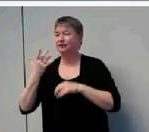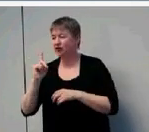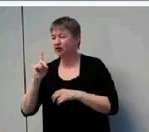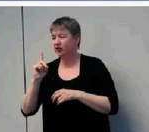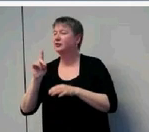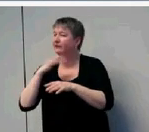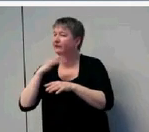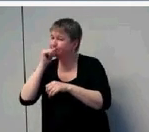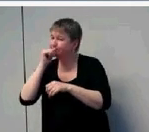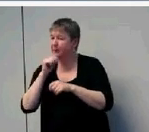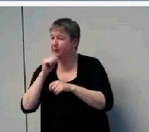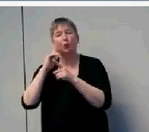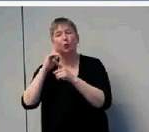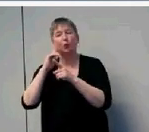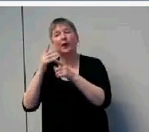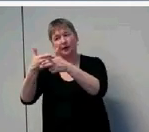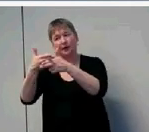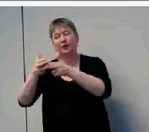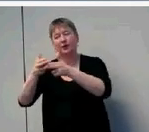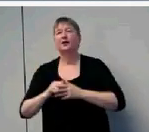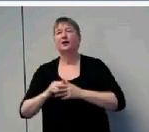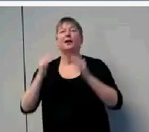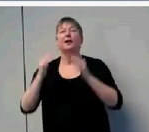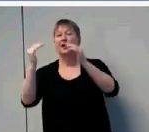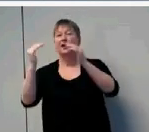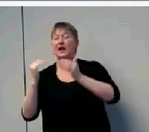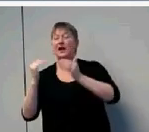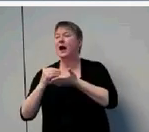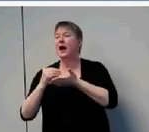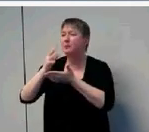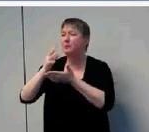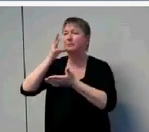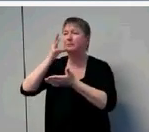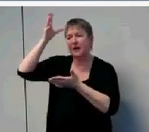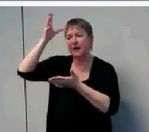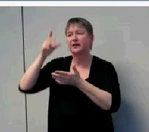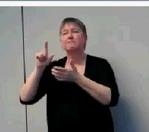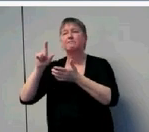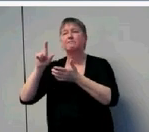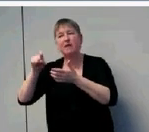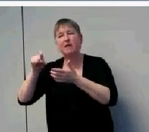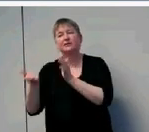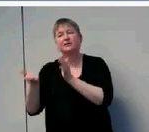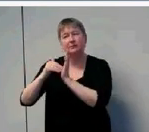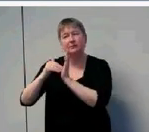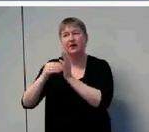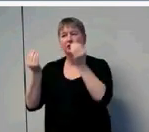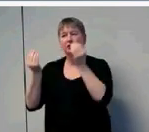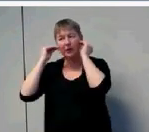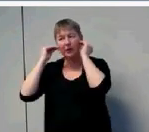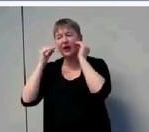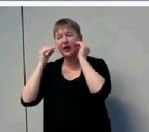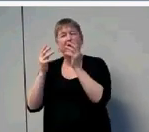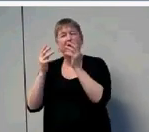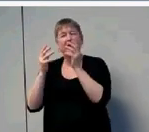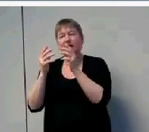Also, help parents commit to reestablishing device use practices just as soon as possible. But